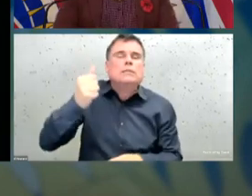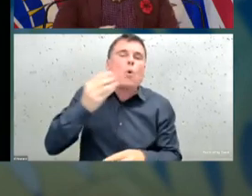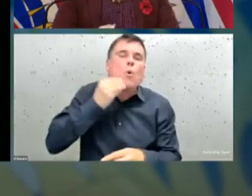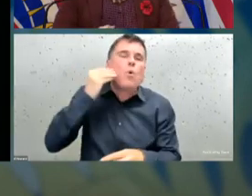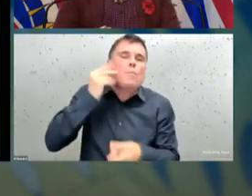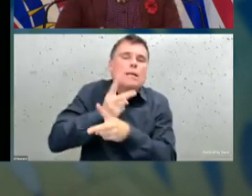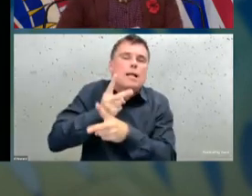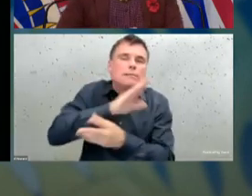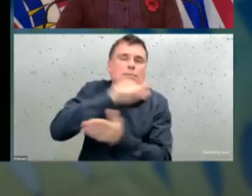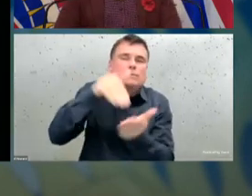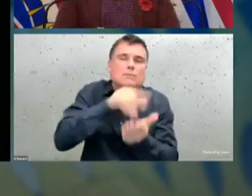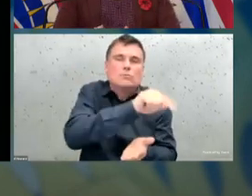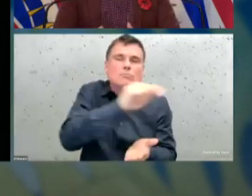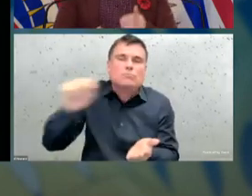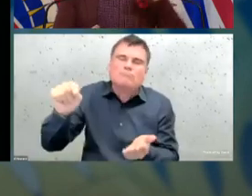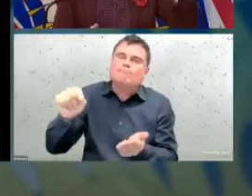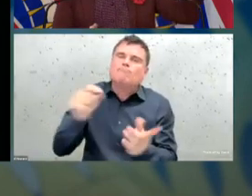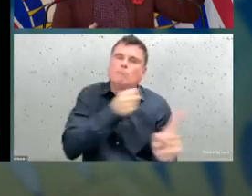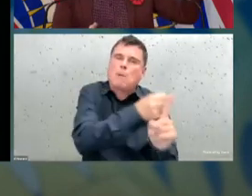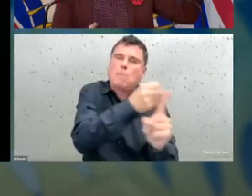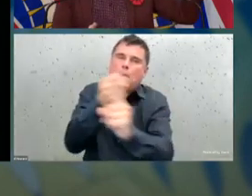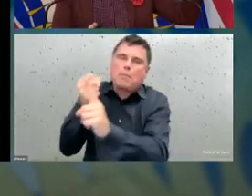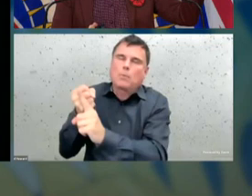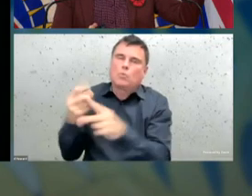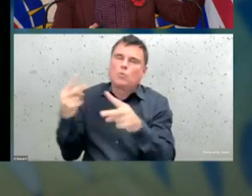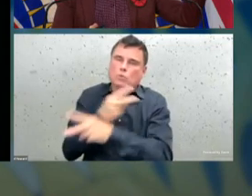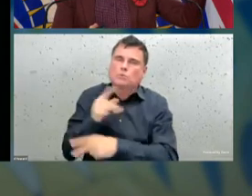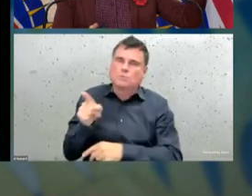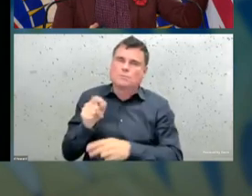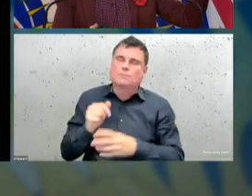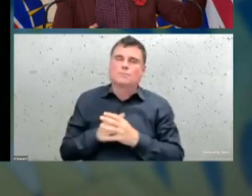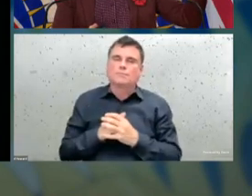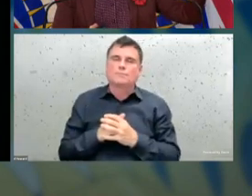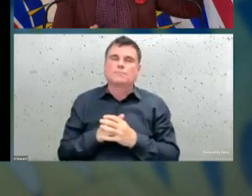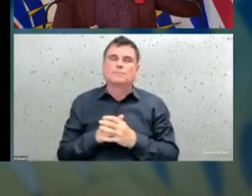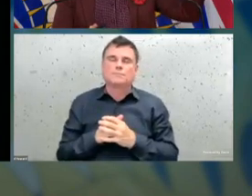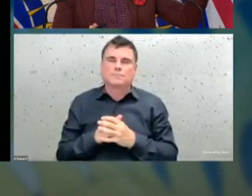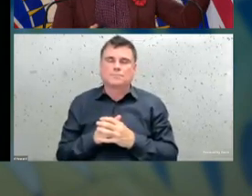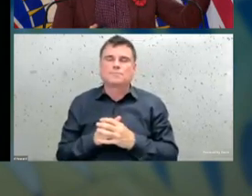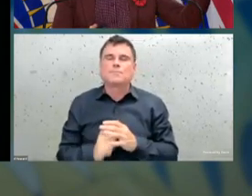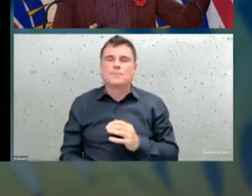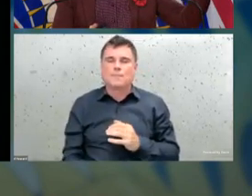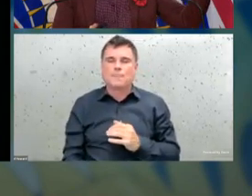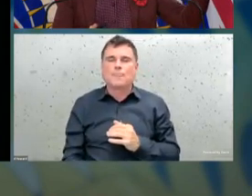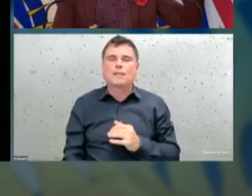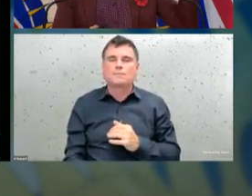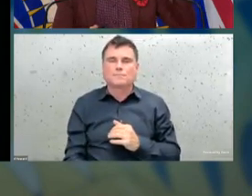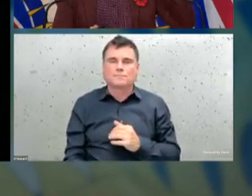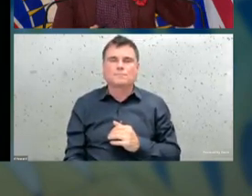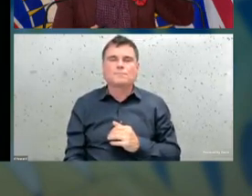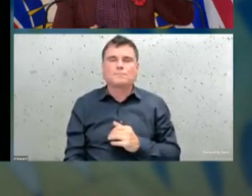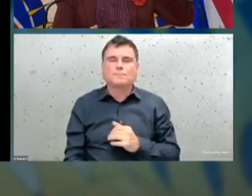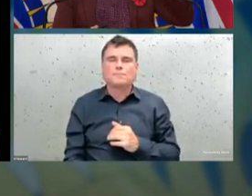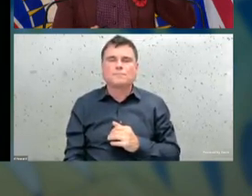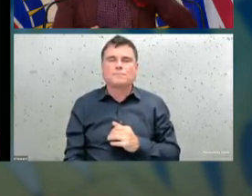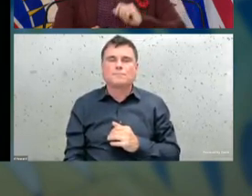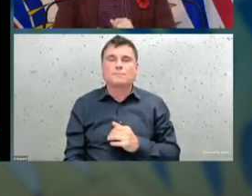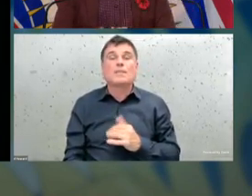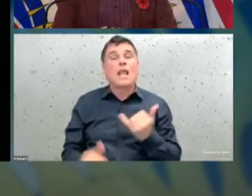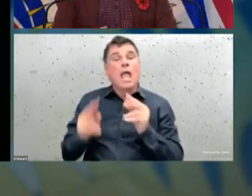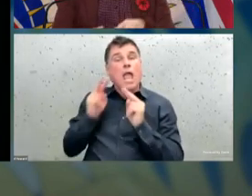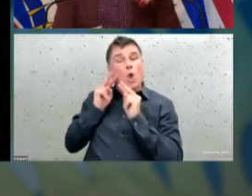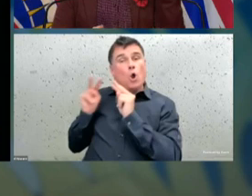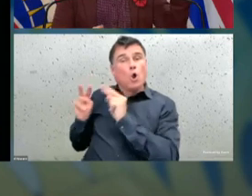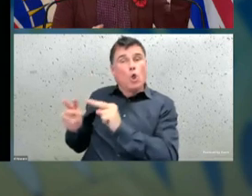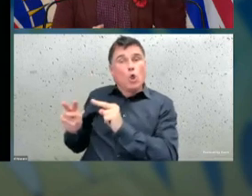call it our placemat, of looking at the vaccination rates across the top and then that small grey